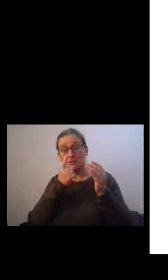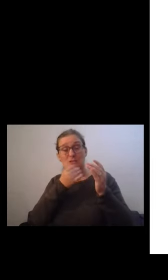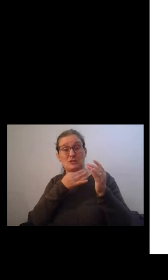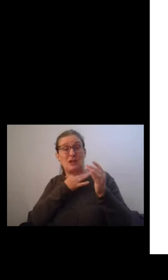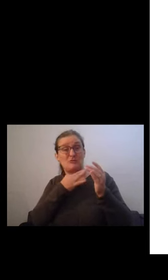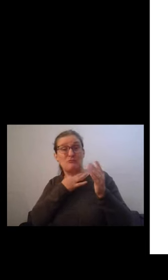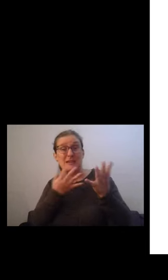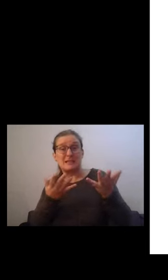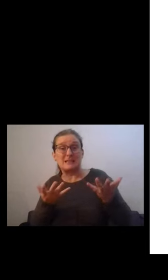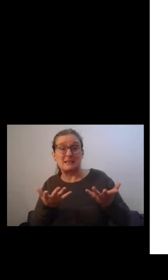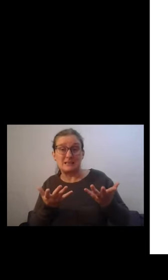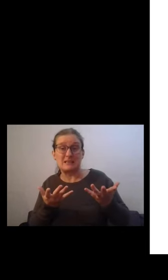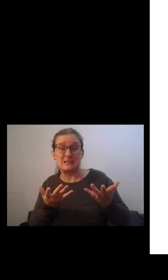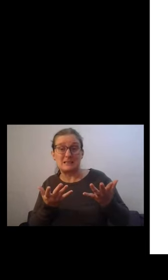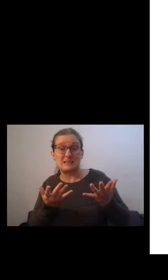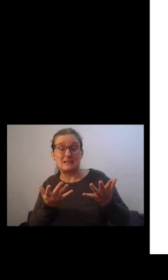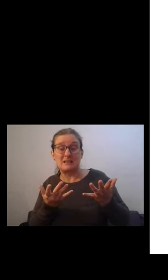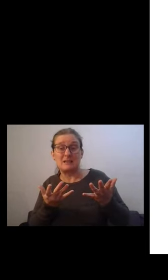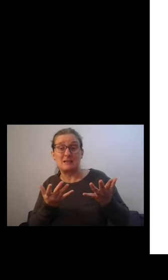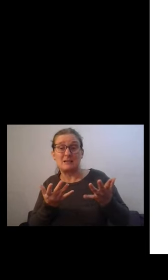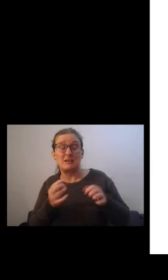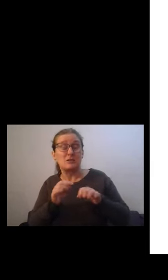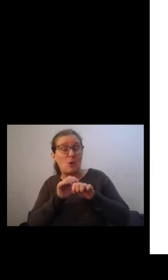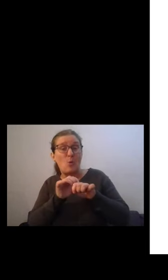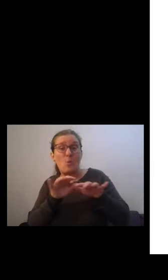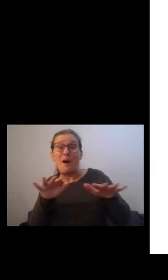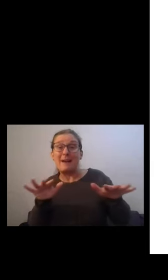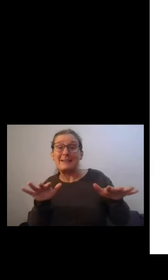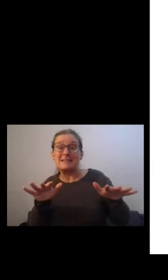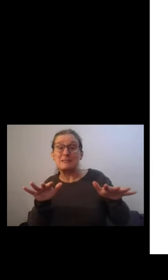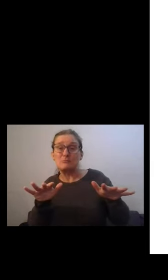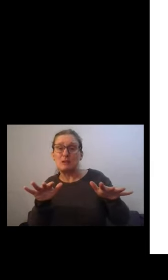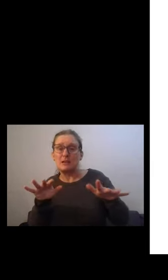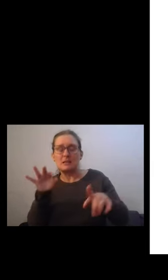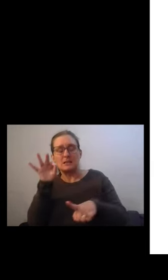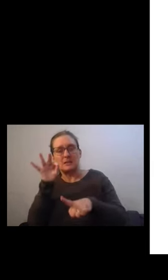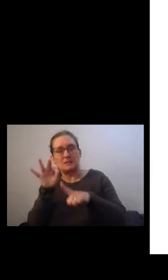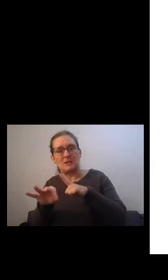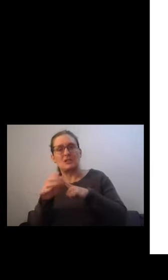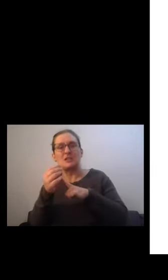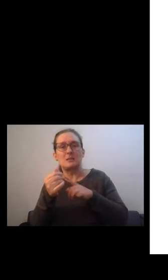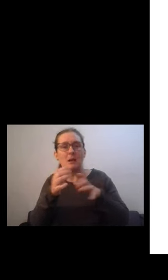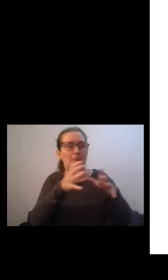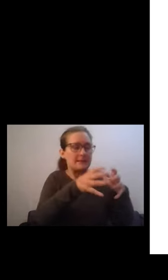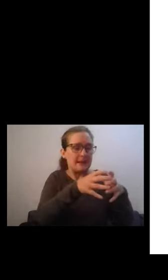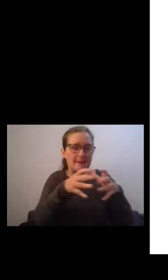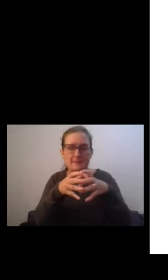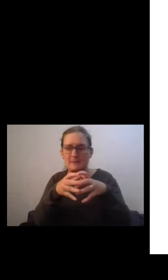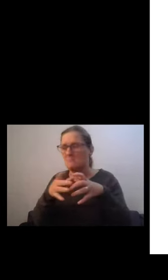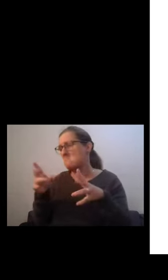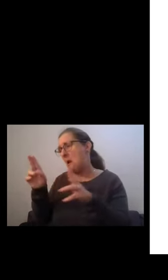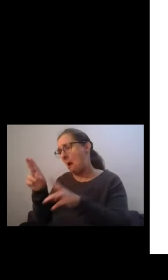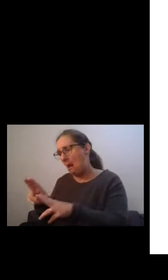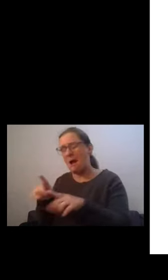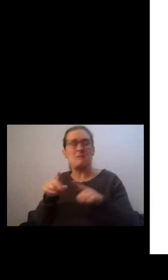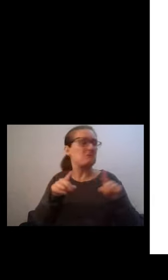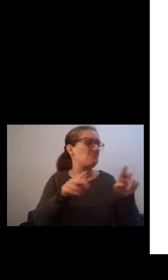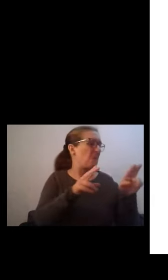this is very widespread in particular in some sectors of the economy more than in others,